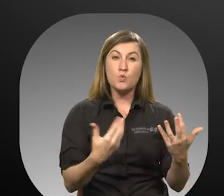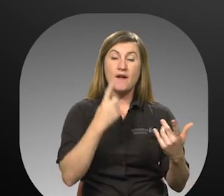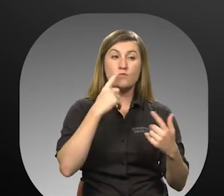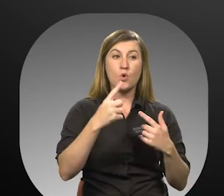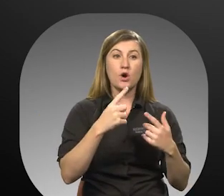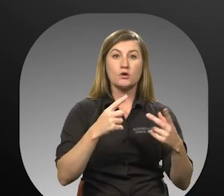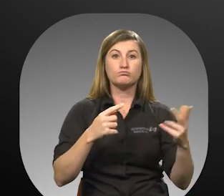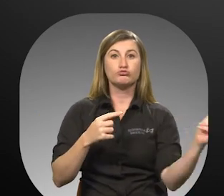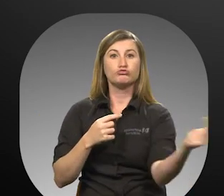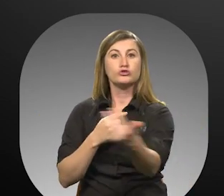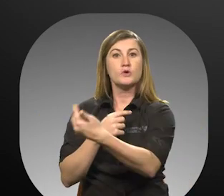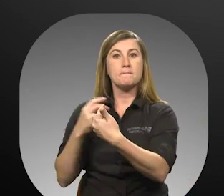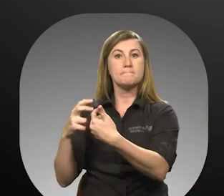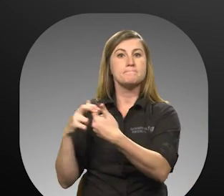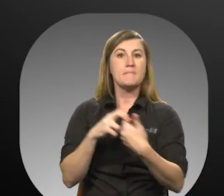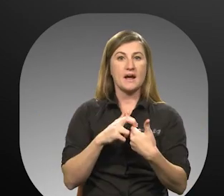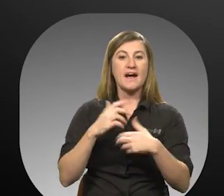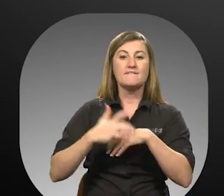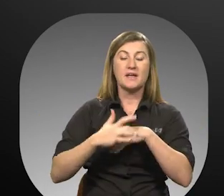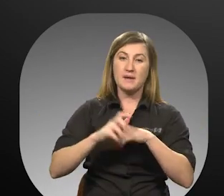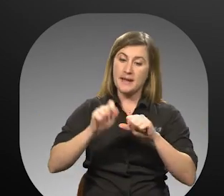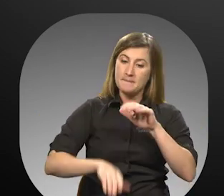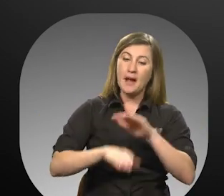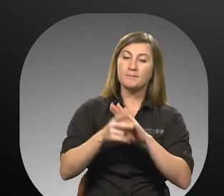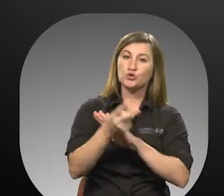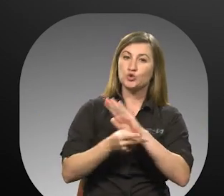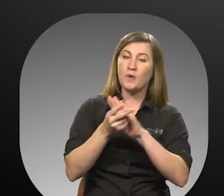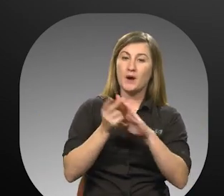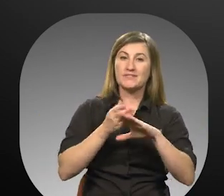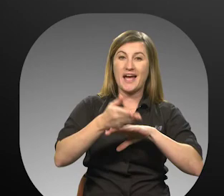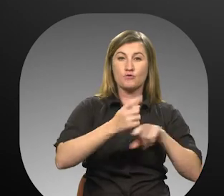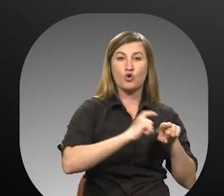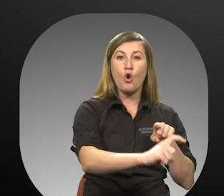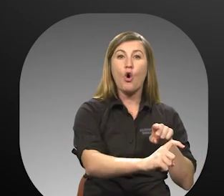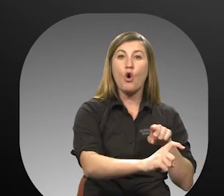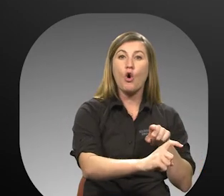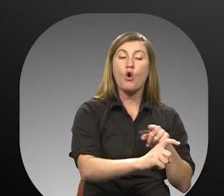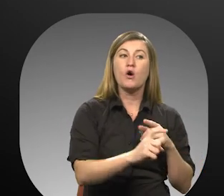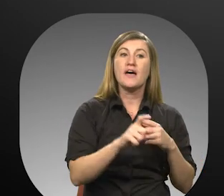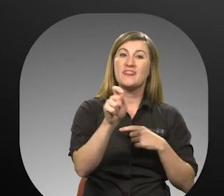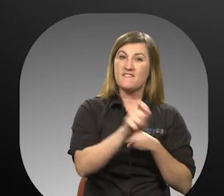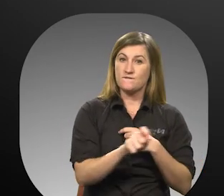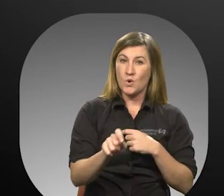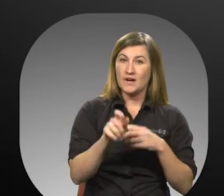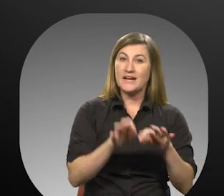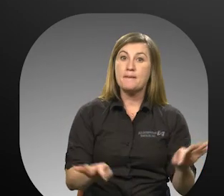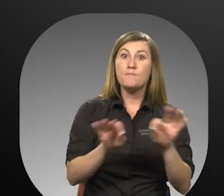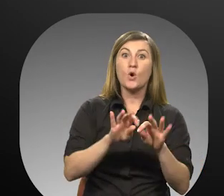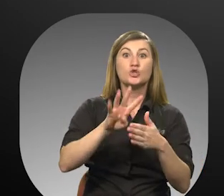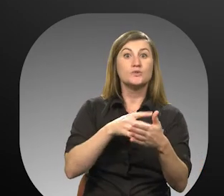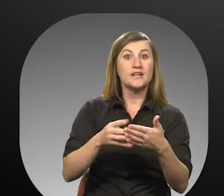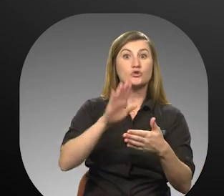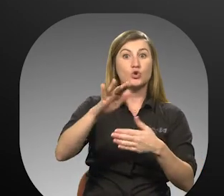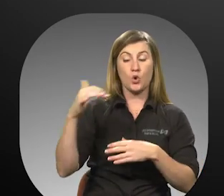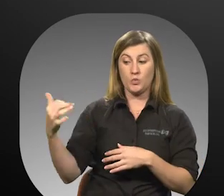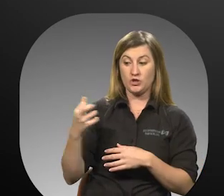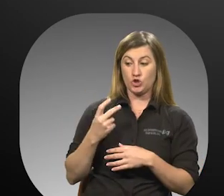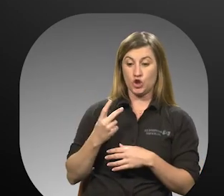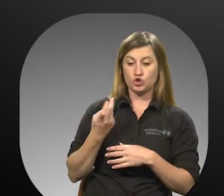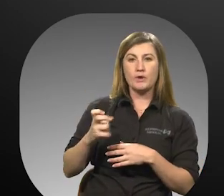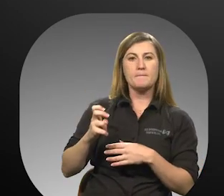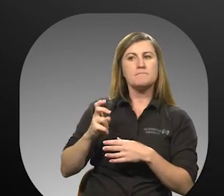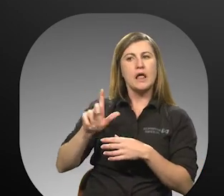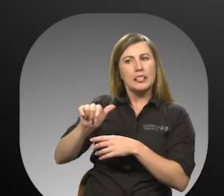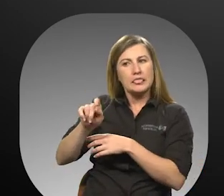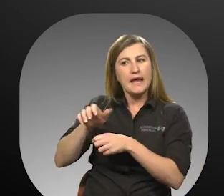return ride to become available, which could be up to two hours after you call. Therefore, it's important to schedule your return trip late